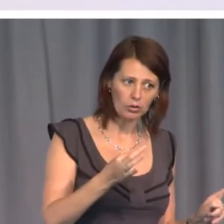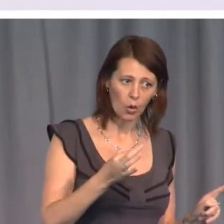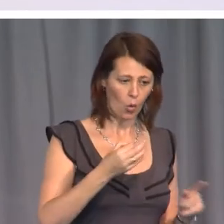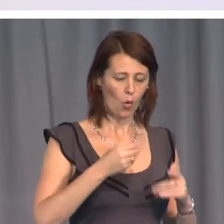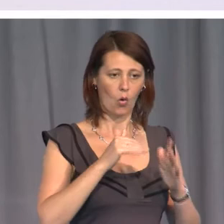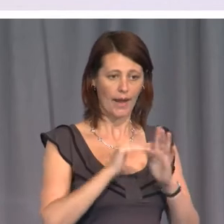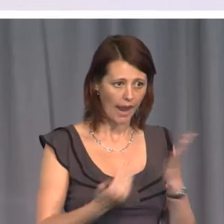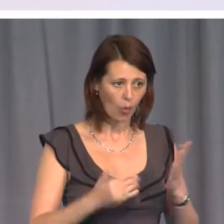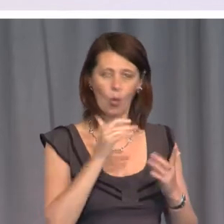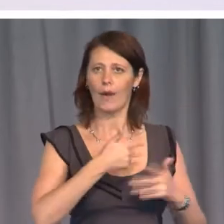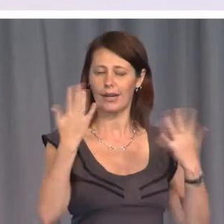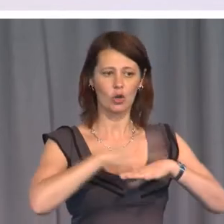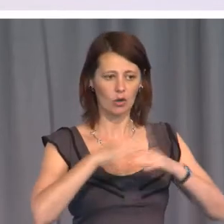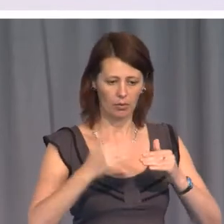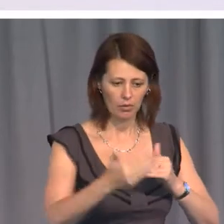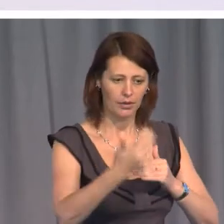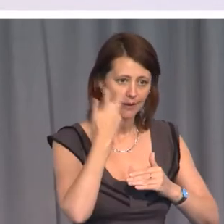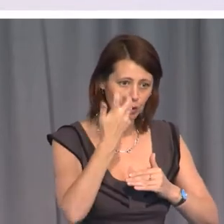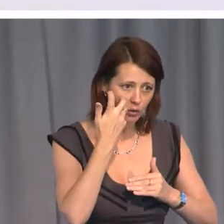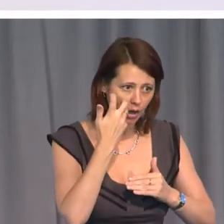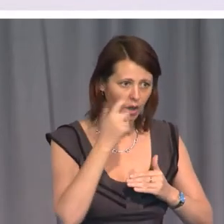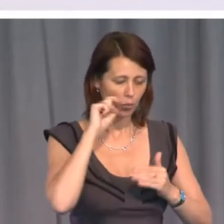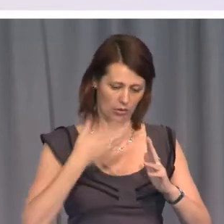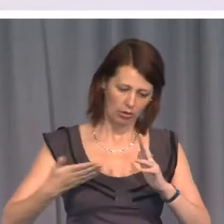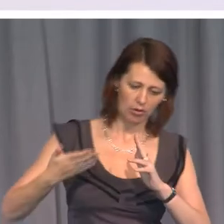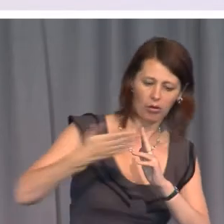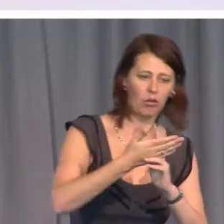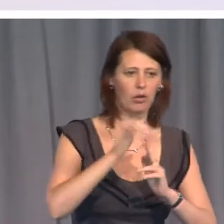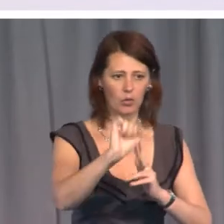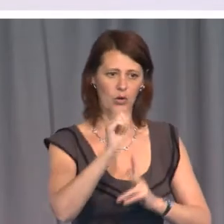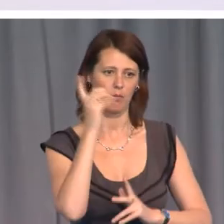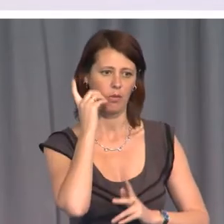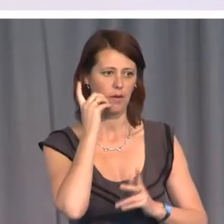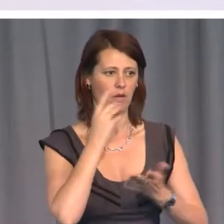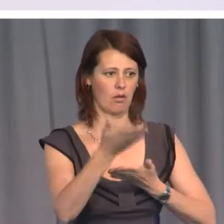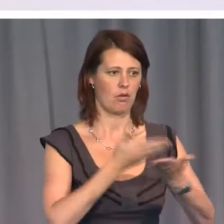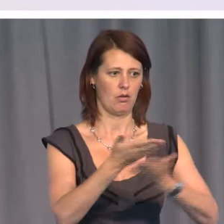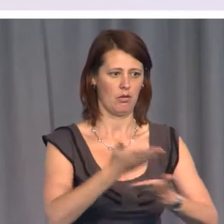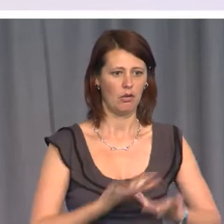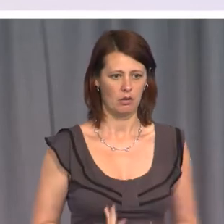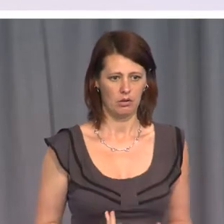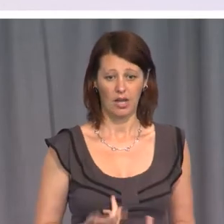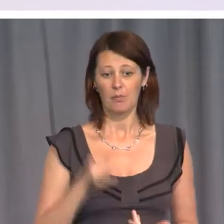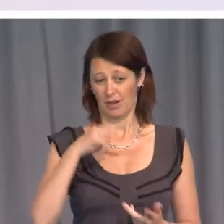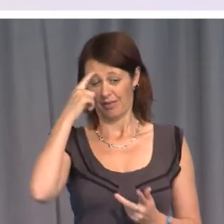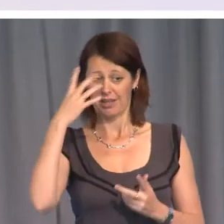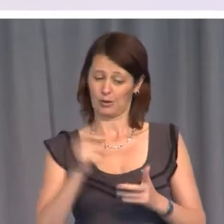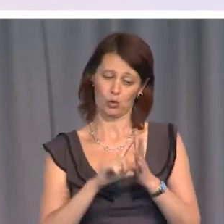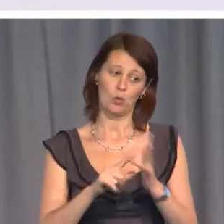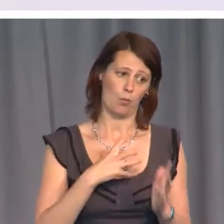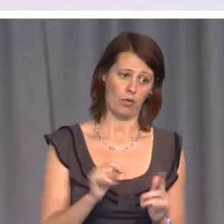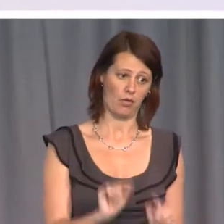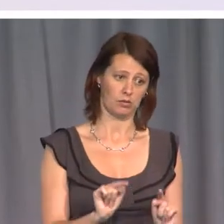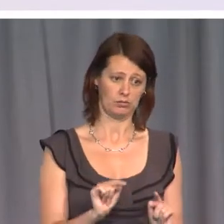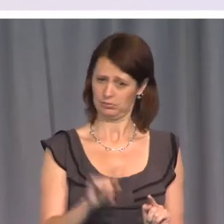intercept your mobile telephones. But I think he's got to go further. You can't